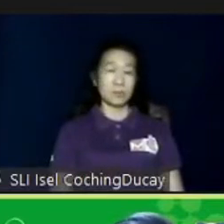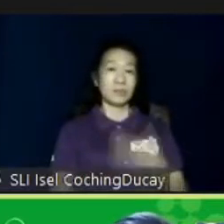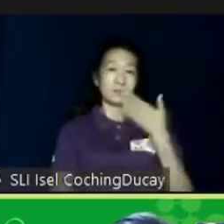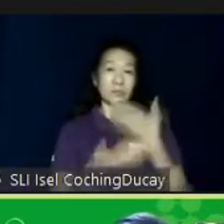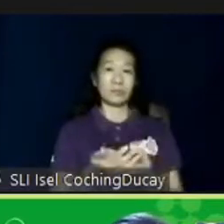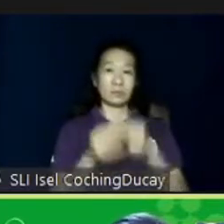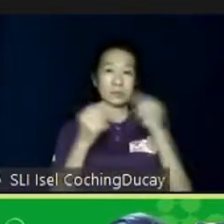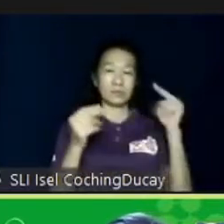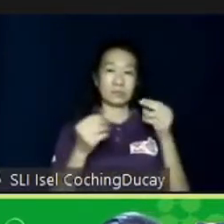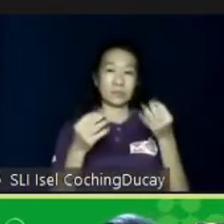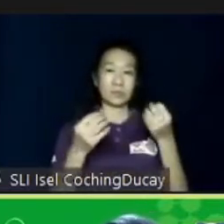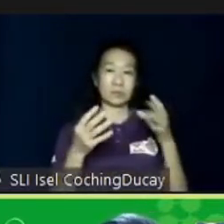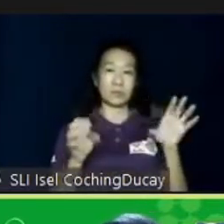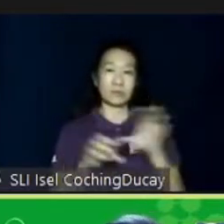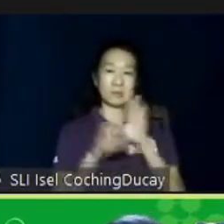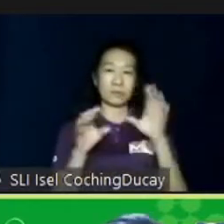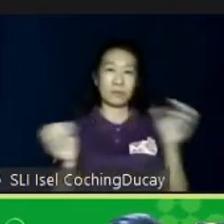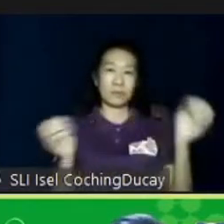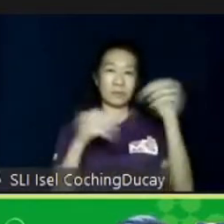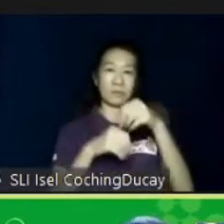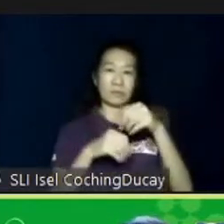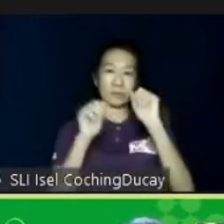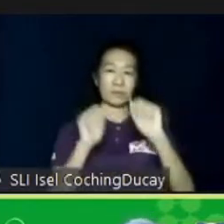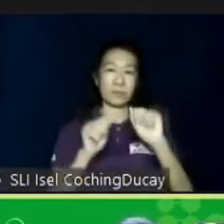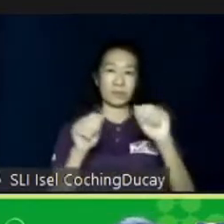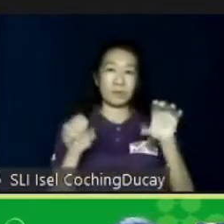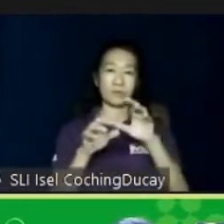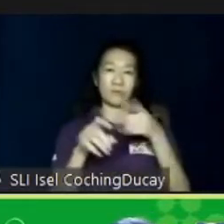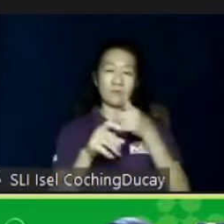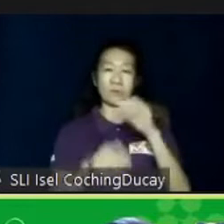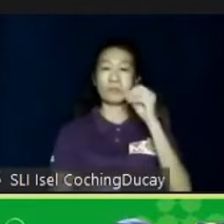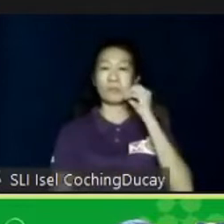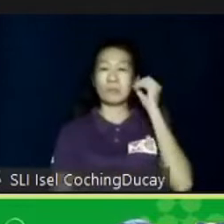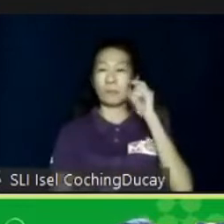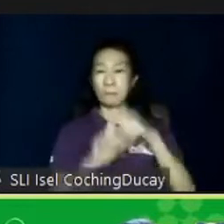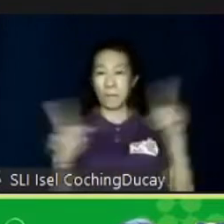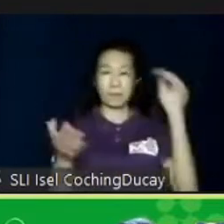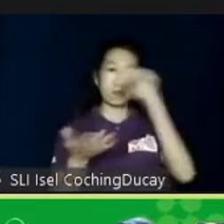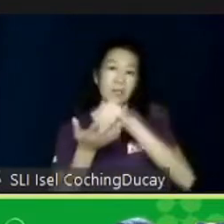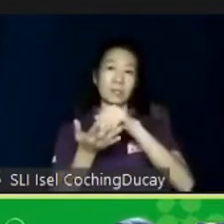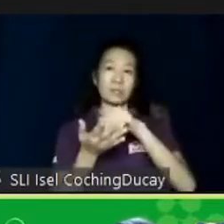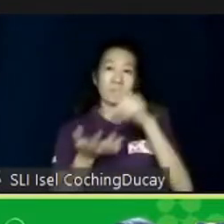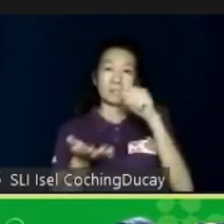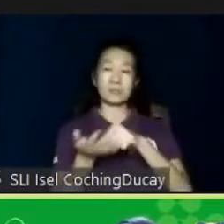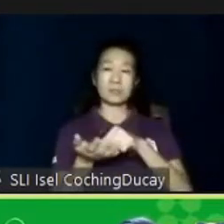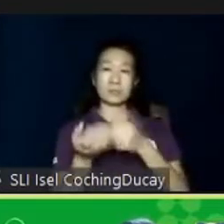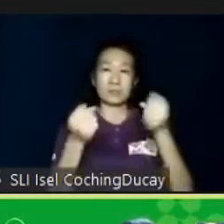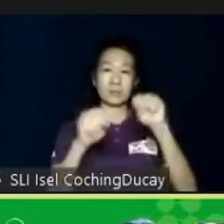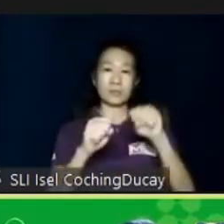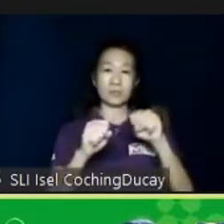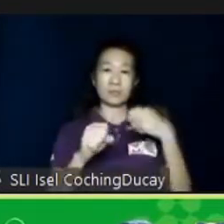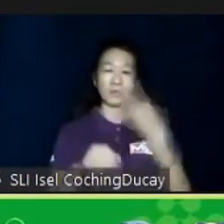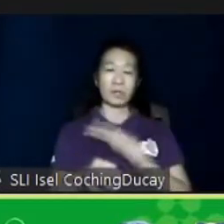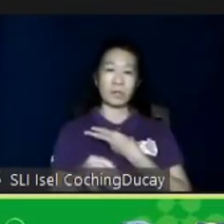is a lot of those who are working in offices are able to work from home. But, again, this is a situation we are